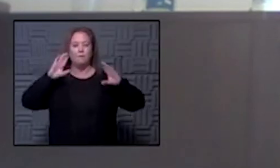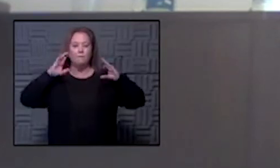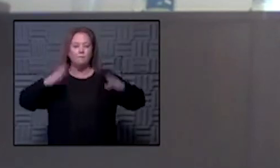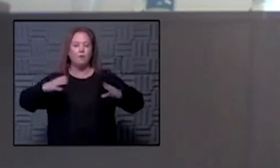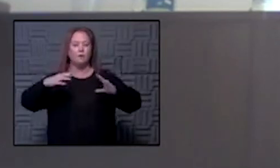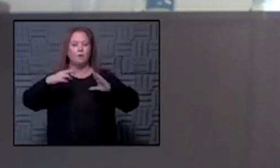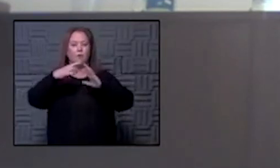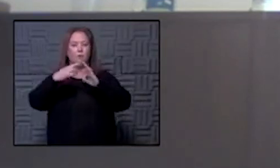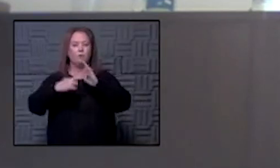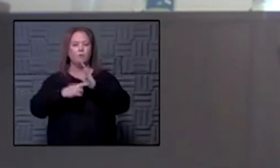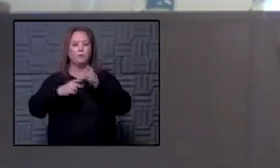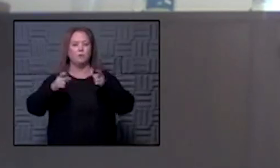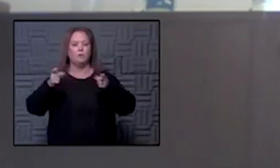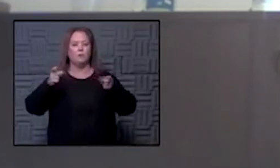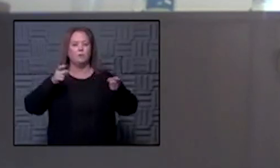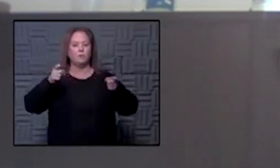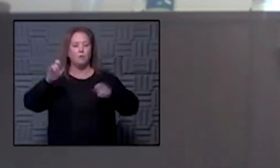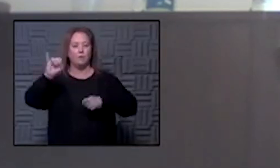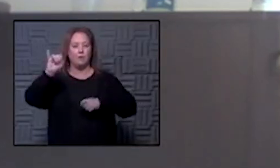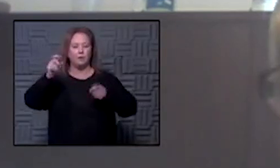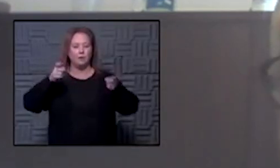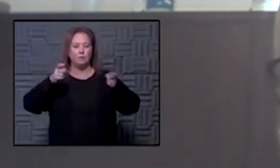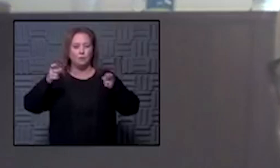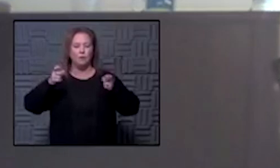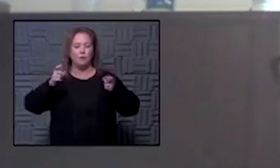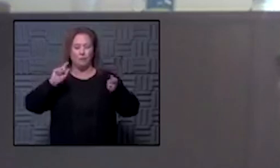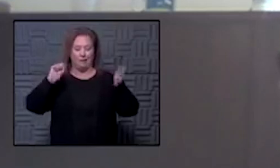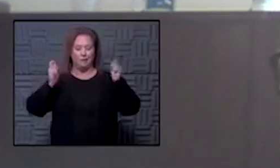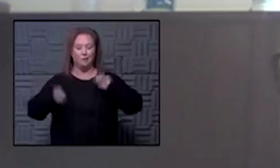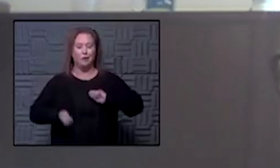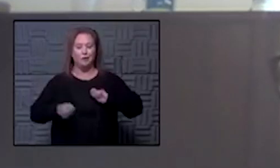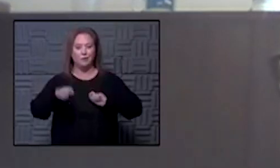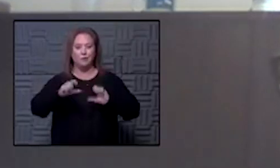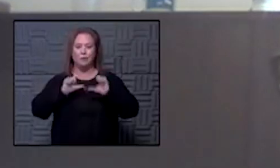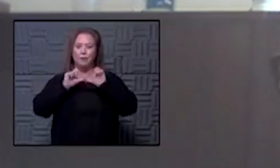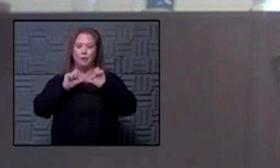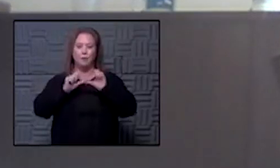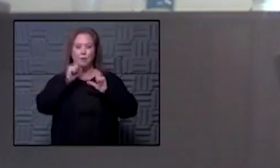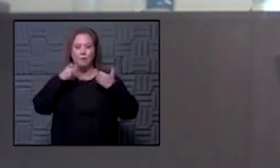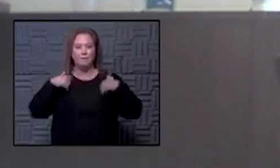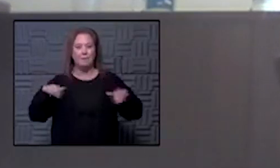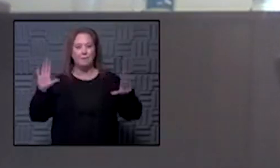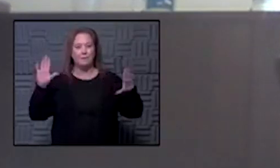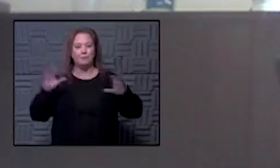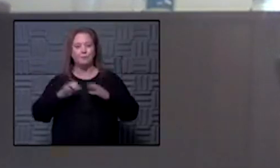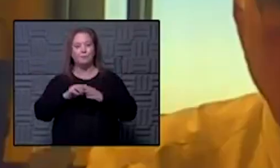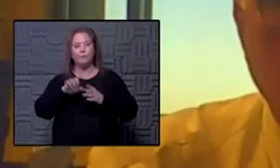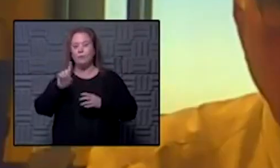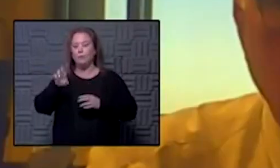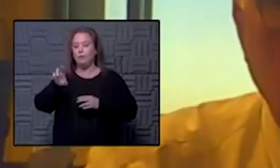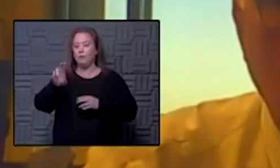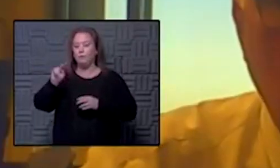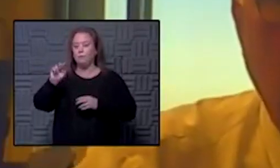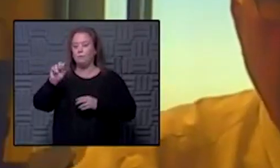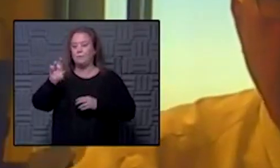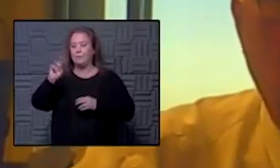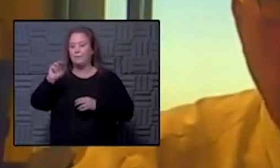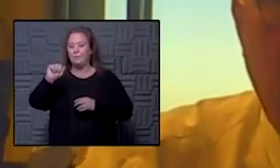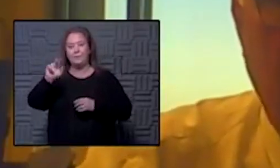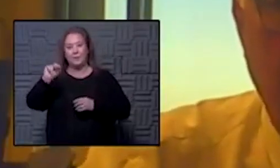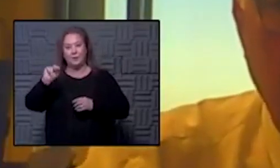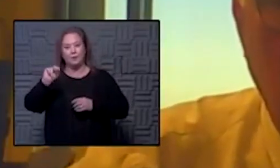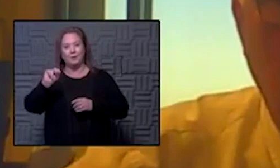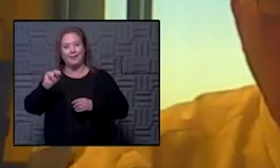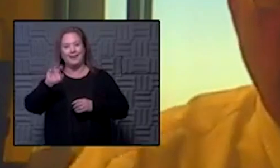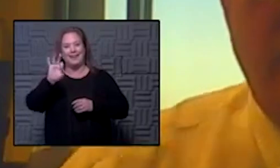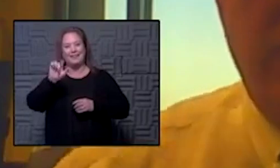can all get on board with that we can turn this thing around so keep going thanks dr norman get your